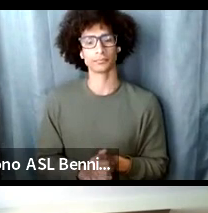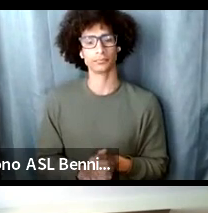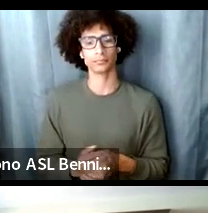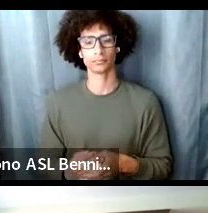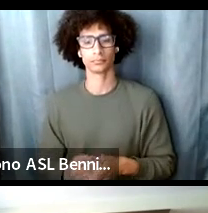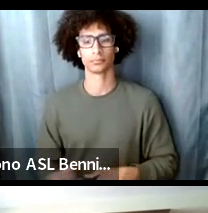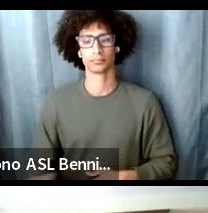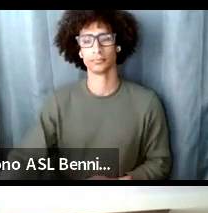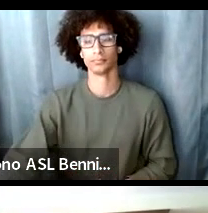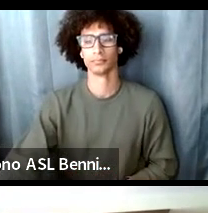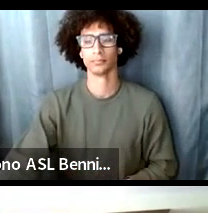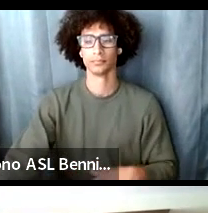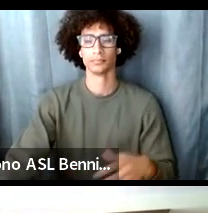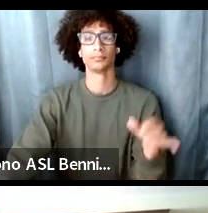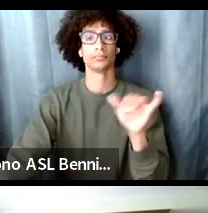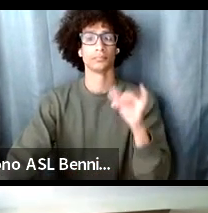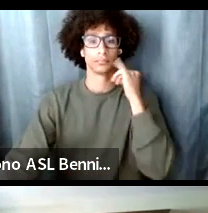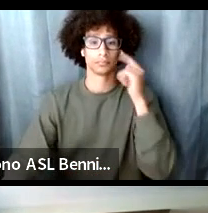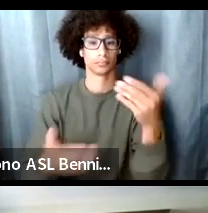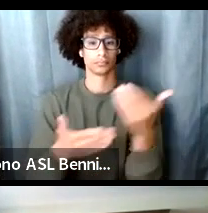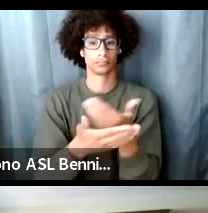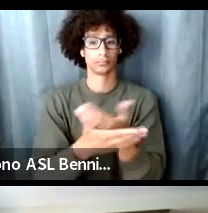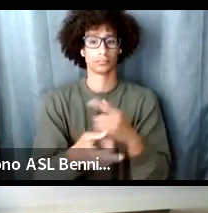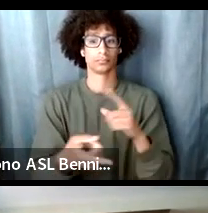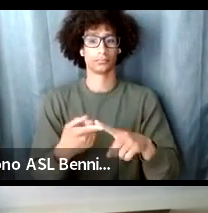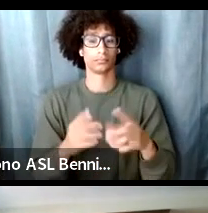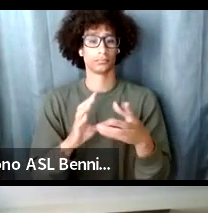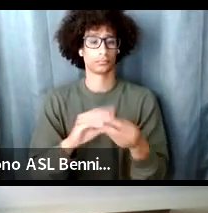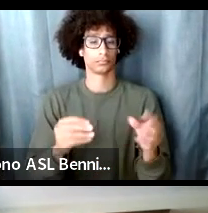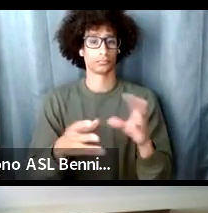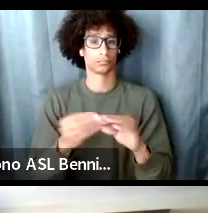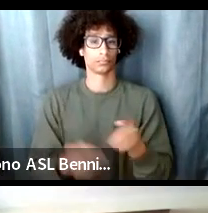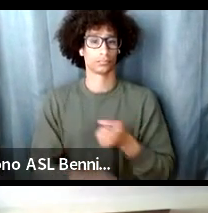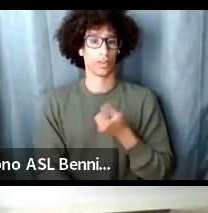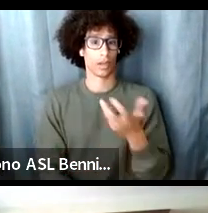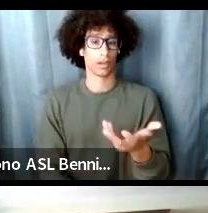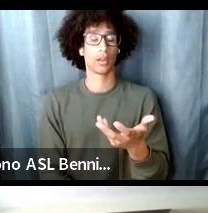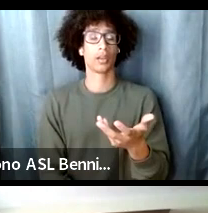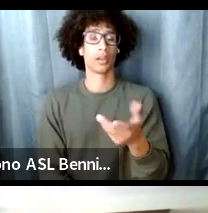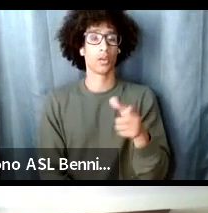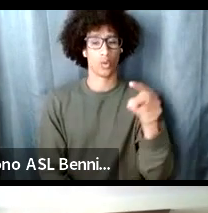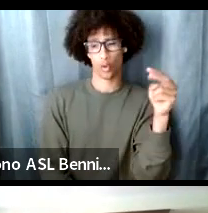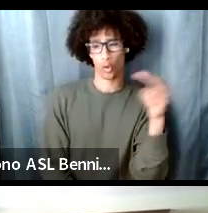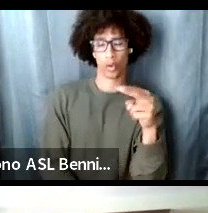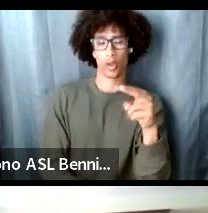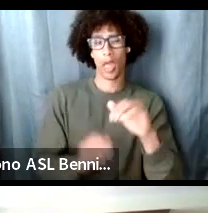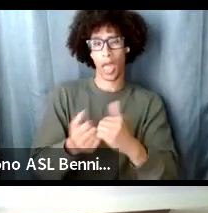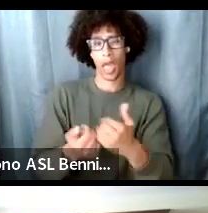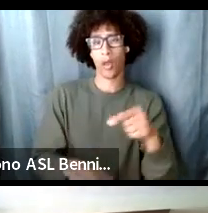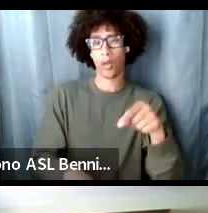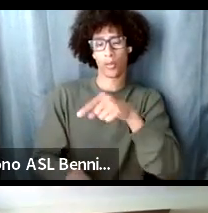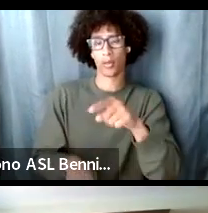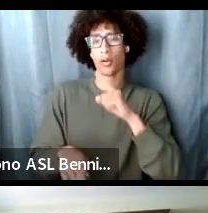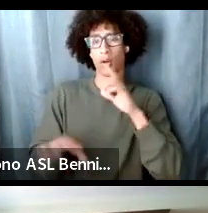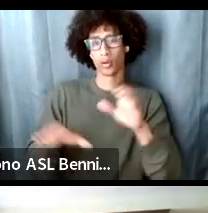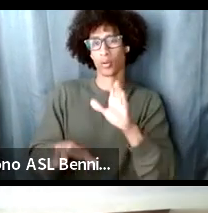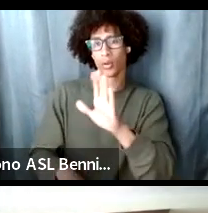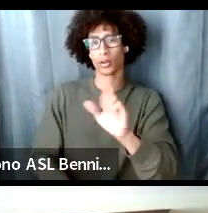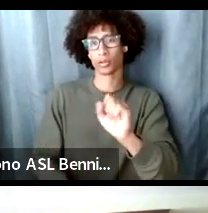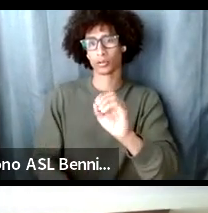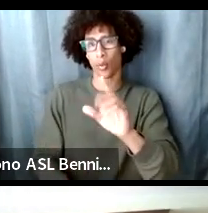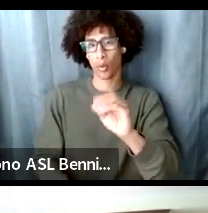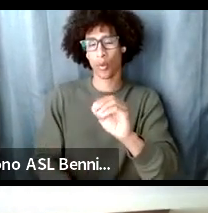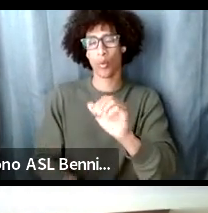if you're new to storytelling and new to solo work like look at the people who are doing solo work and all the ways that they're doing solo work you know they're doing character